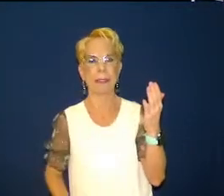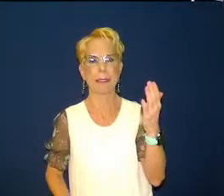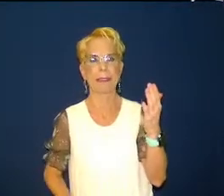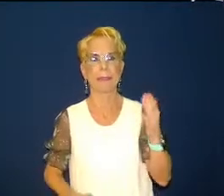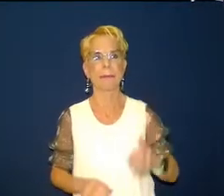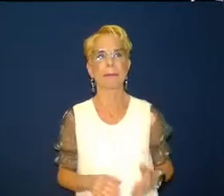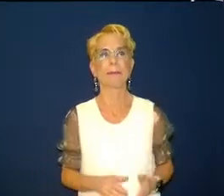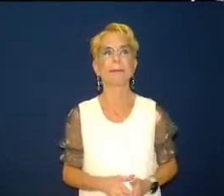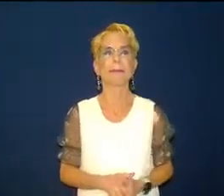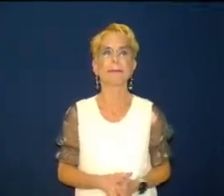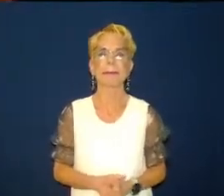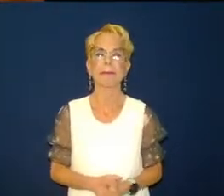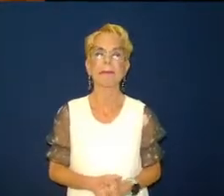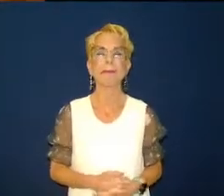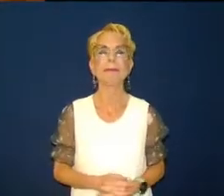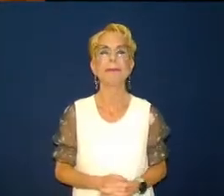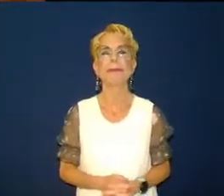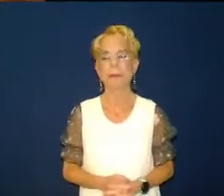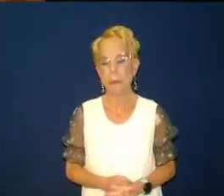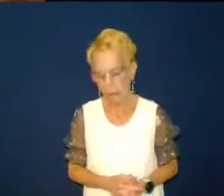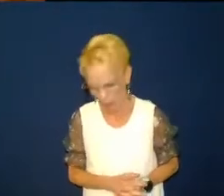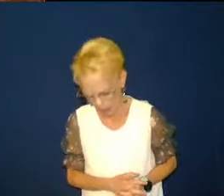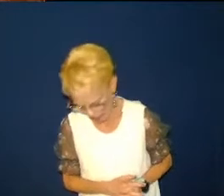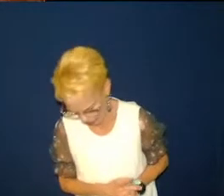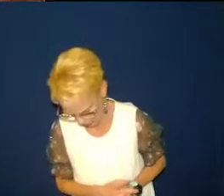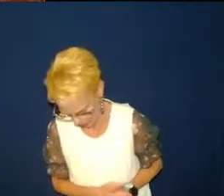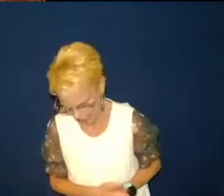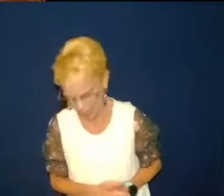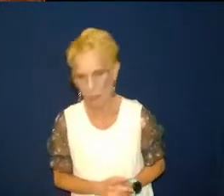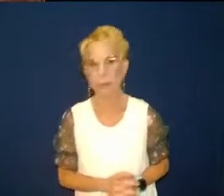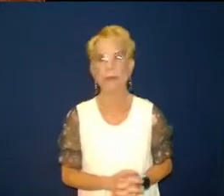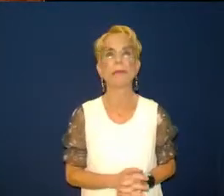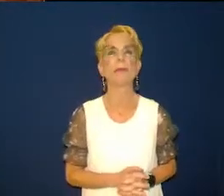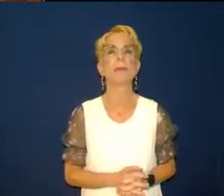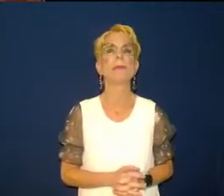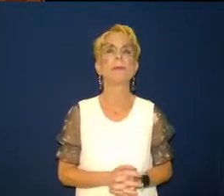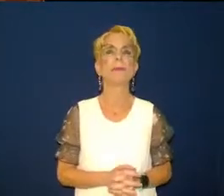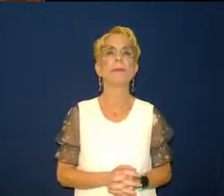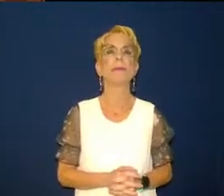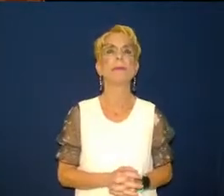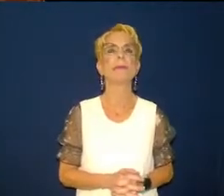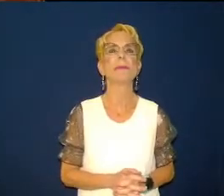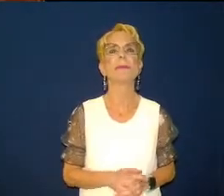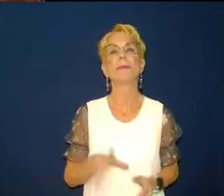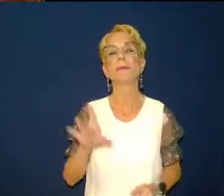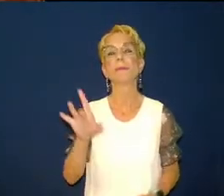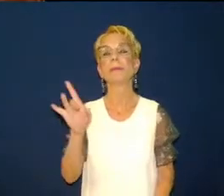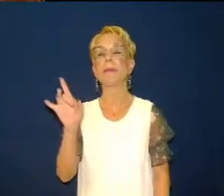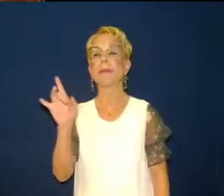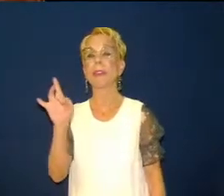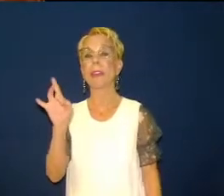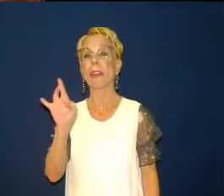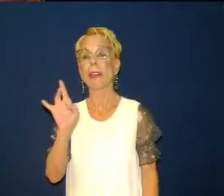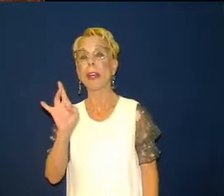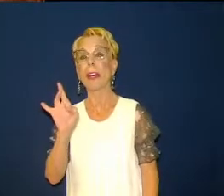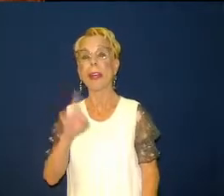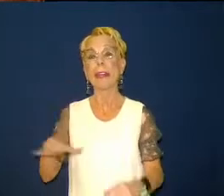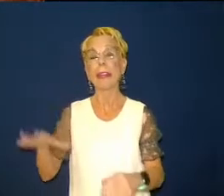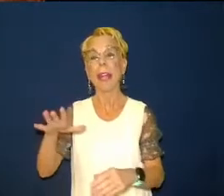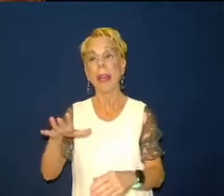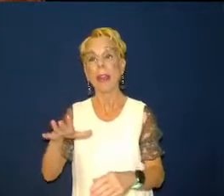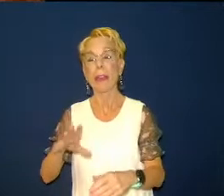before this year's over is this bucket represents eight different areas of church growth church life ministry worship